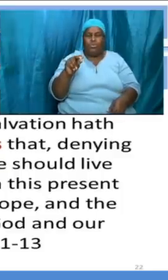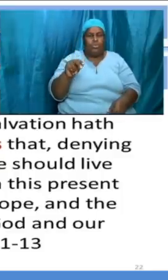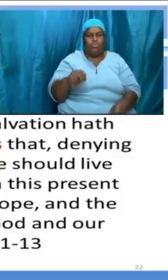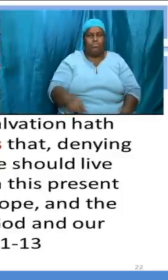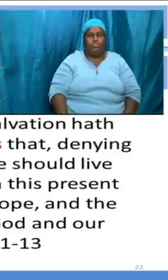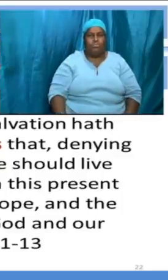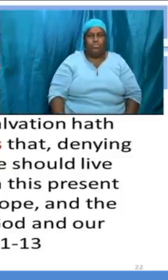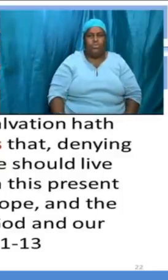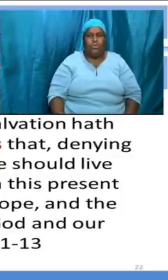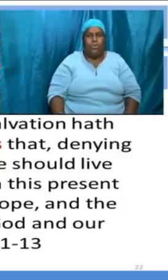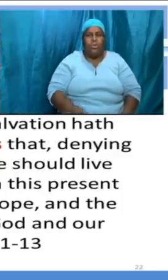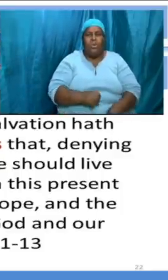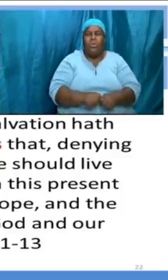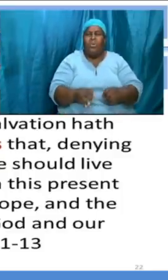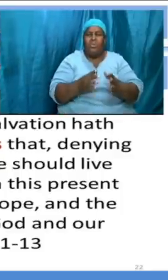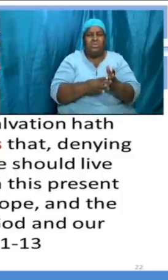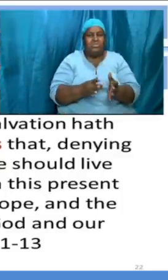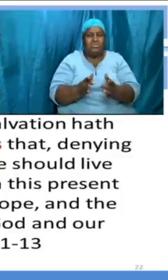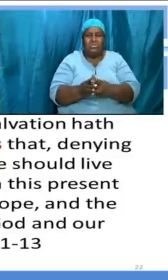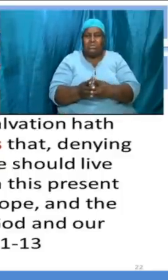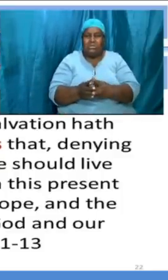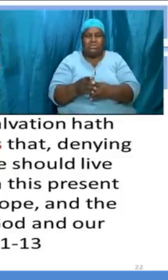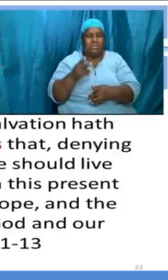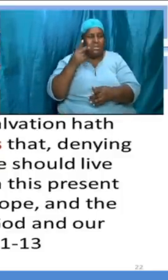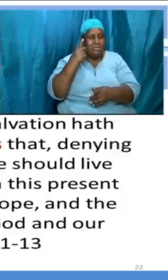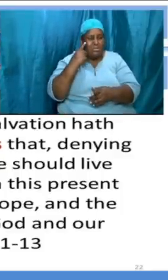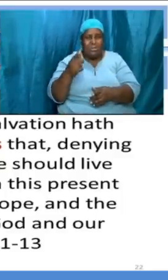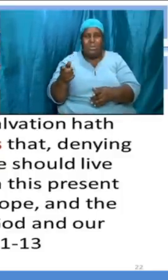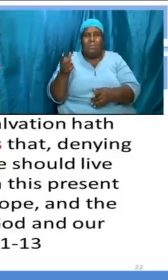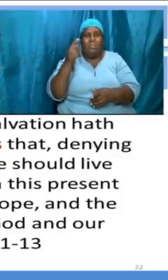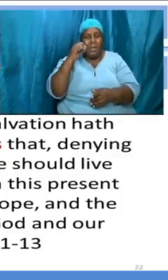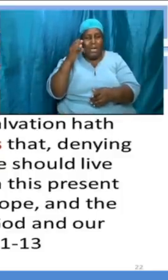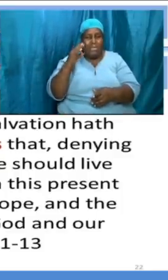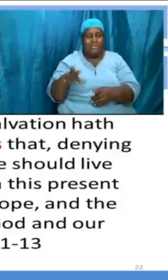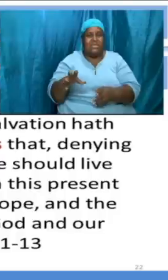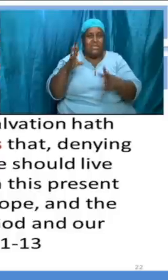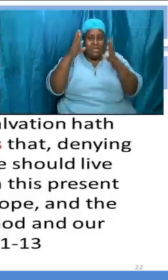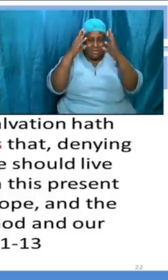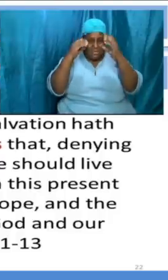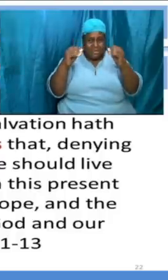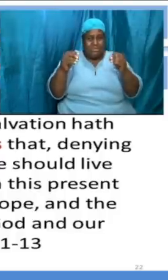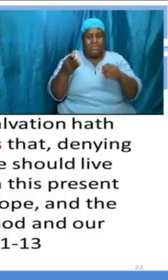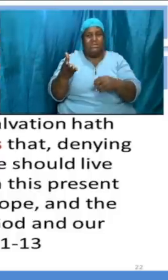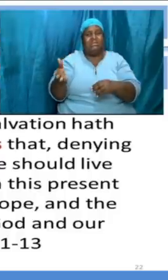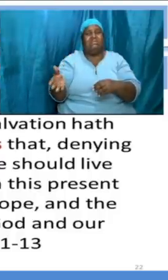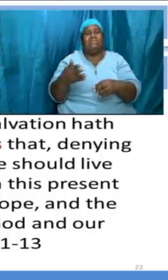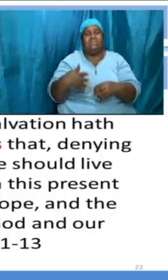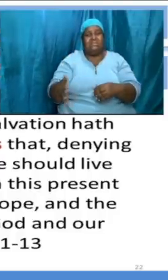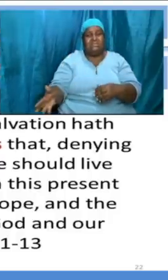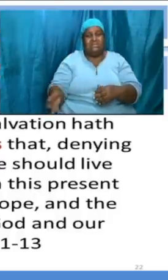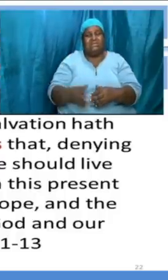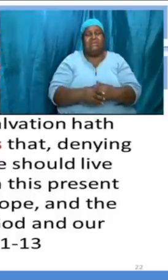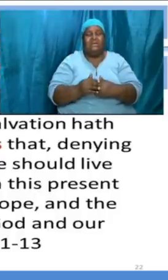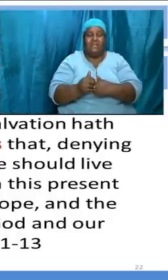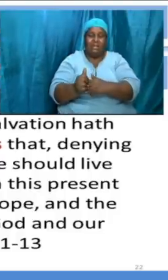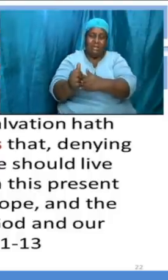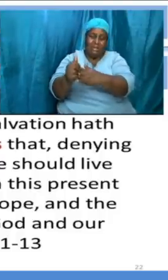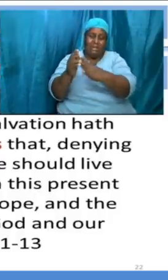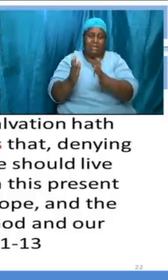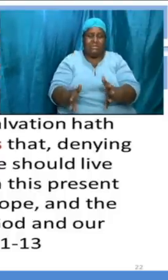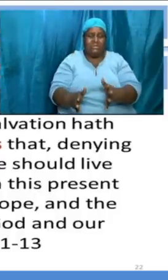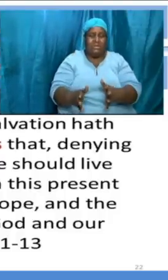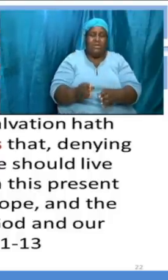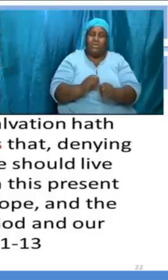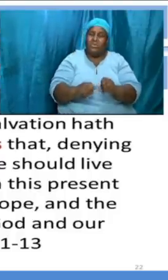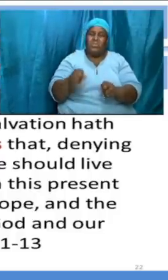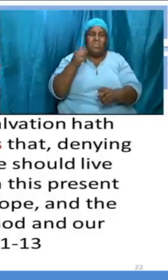pastor is teaching these things and he has the leaders there with him and oh they are making it and they don't understand the trials and the troubles and